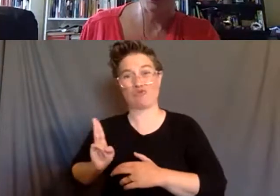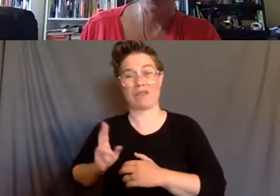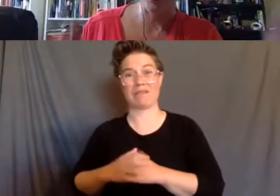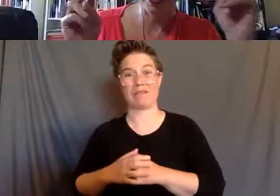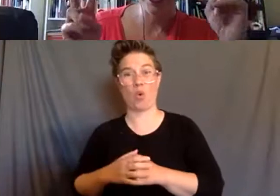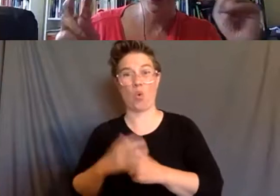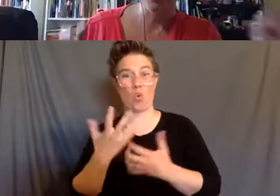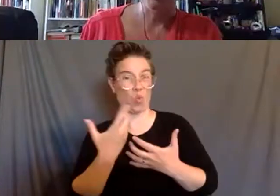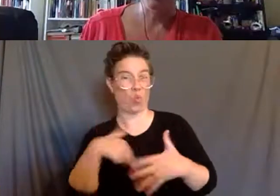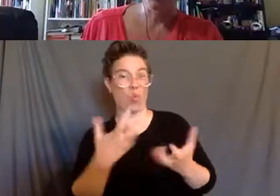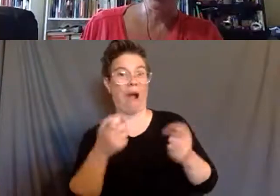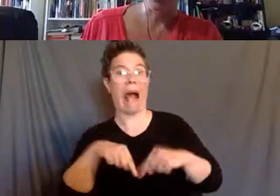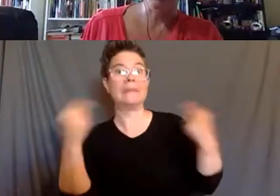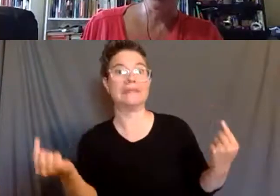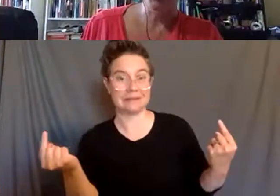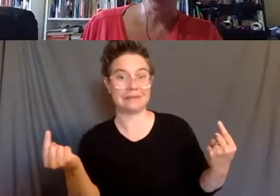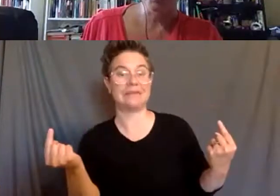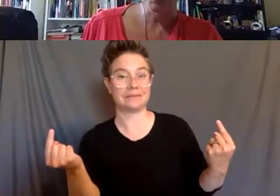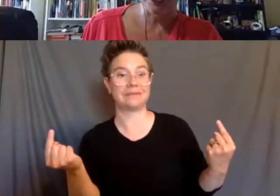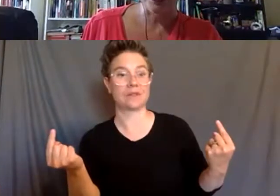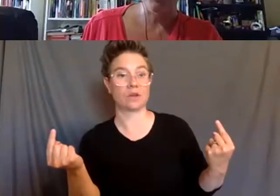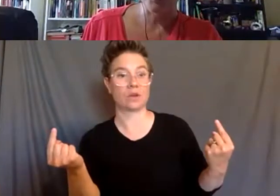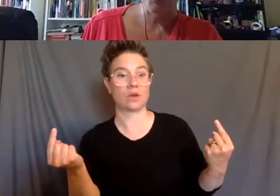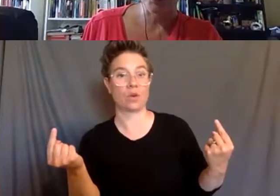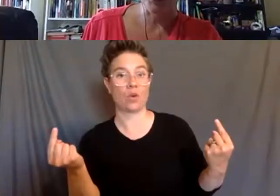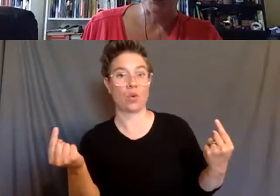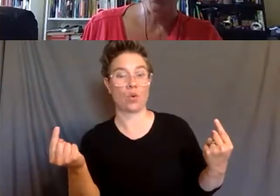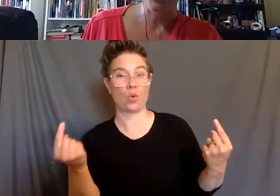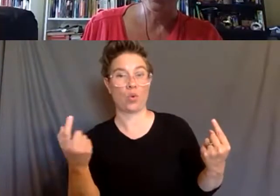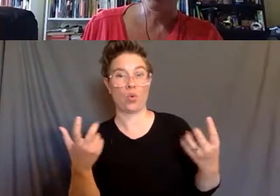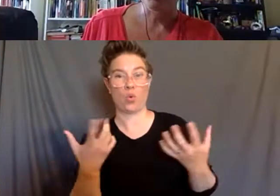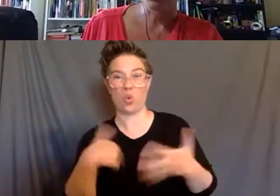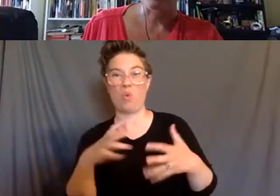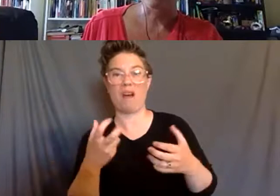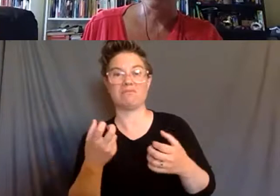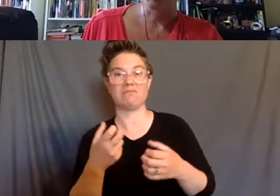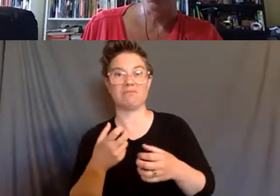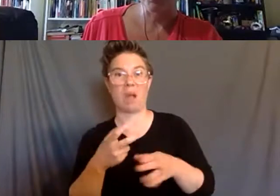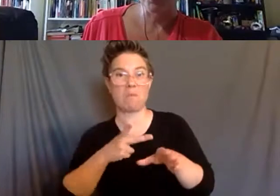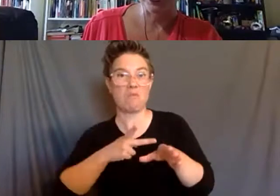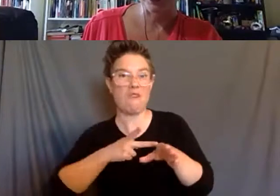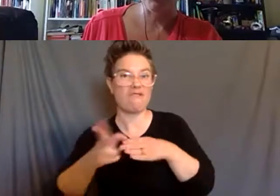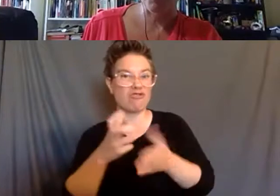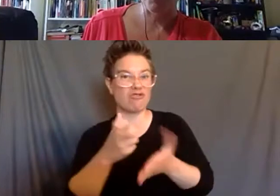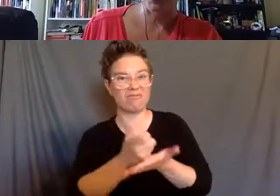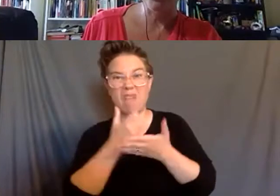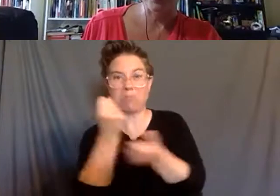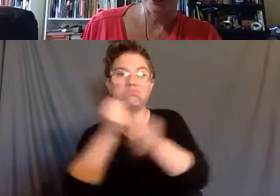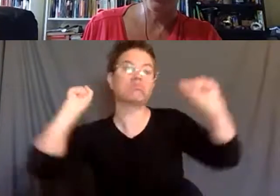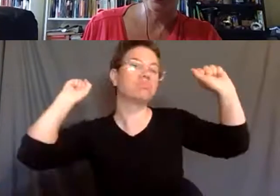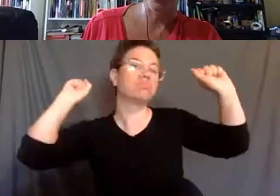opposite of it. We have been asking to be liberated from professionals. We've been asking to be liberated from